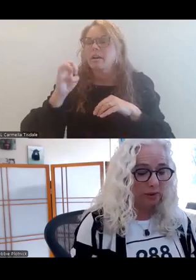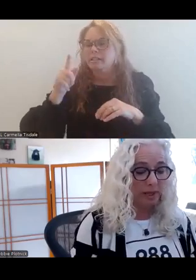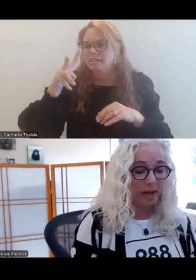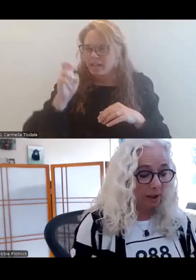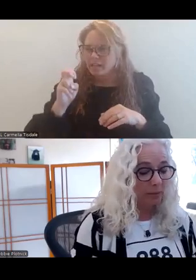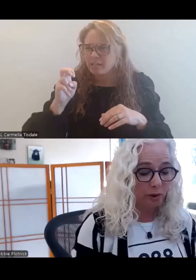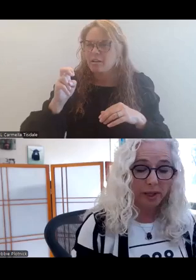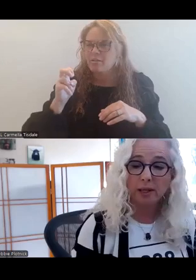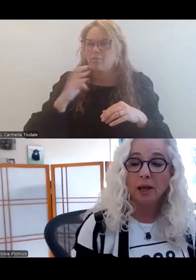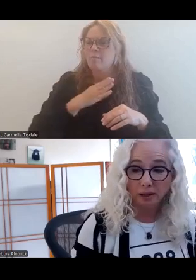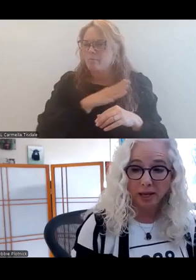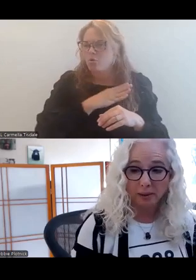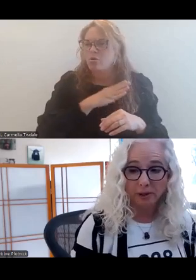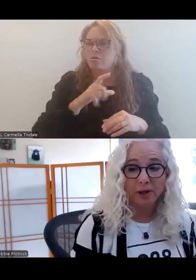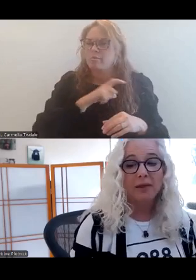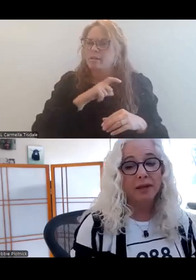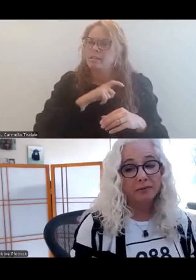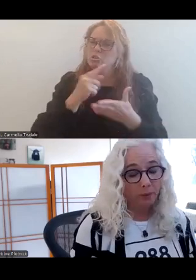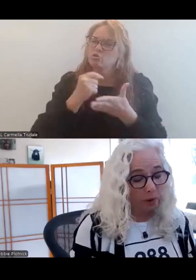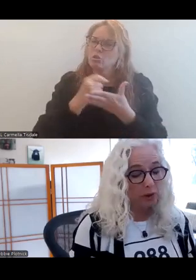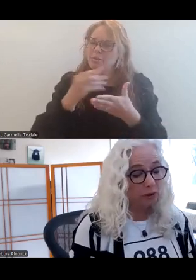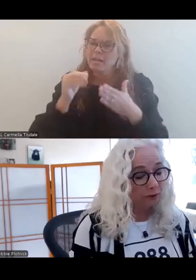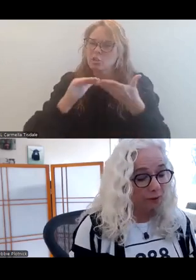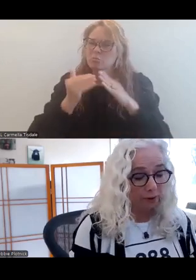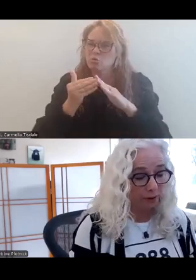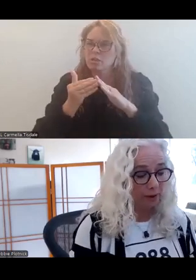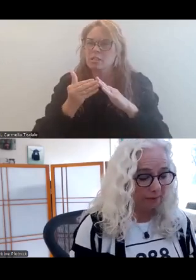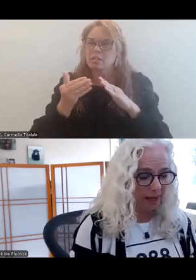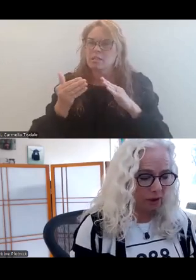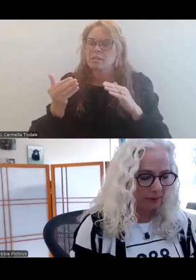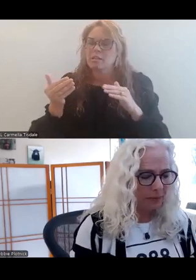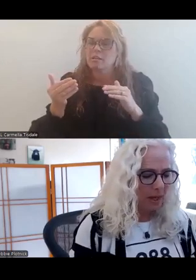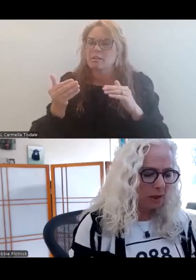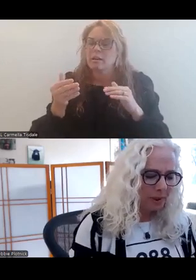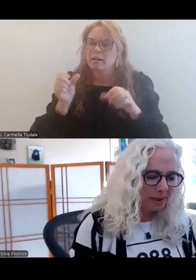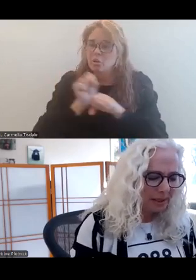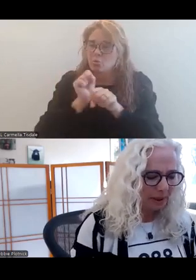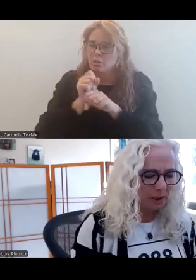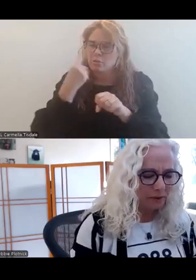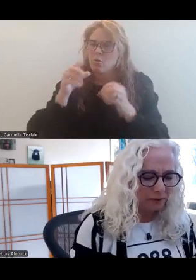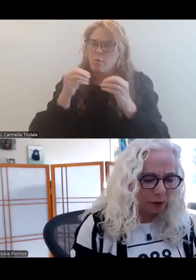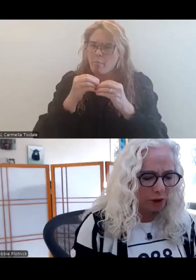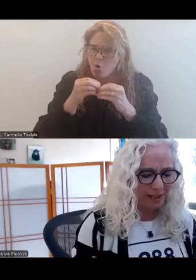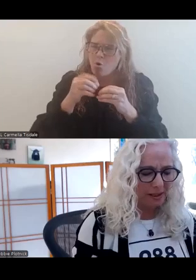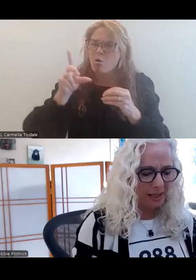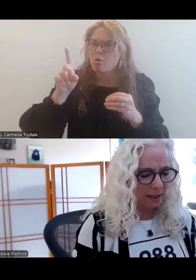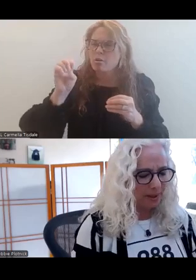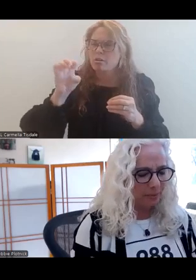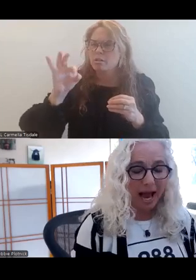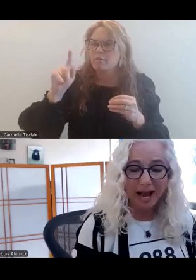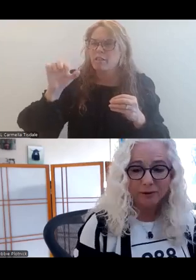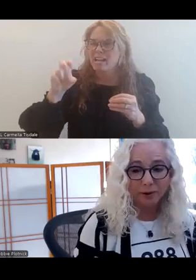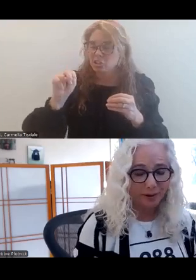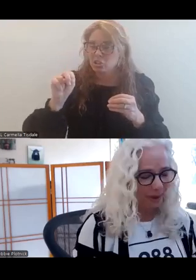Police Treatment and Community Collaborative, that works to further deflection. To put simply, diversion is